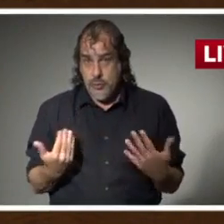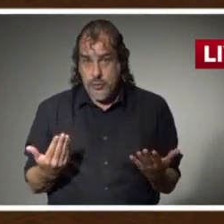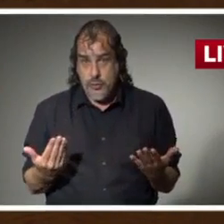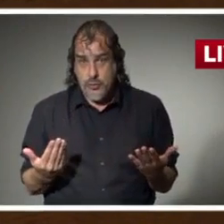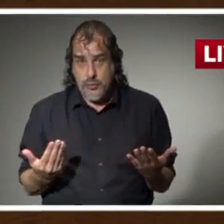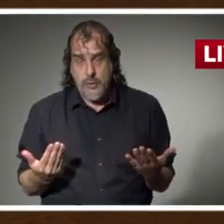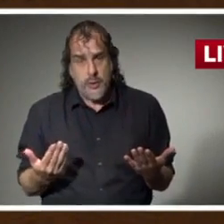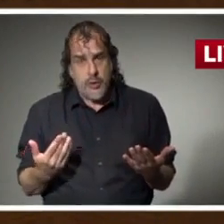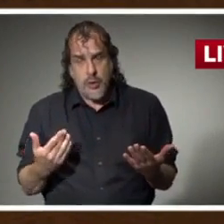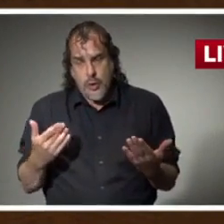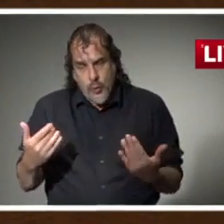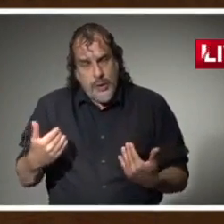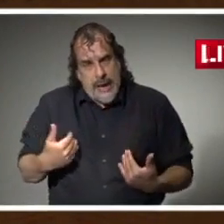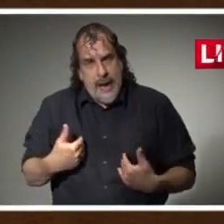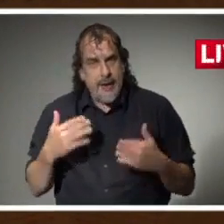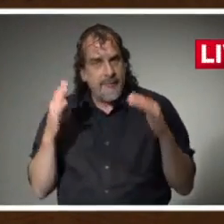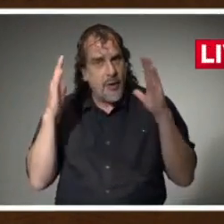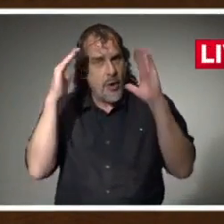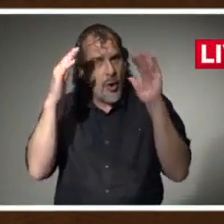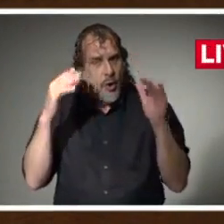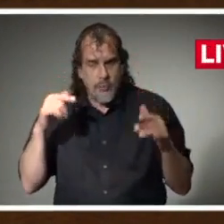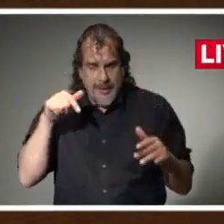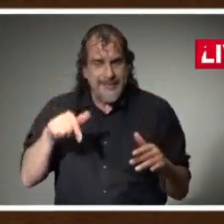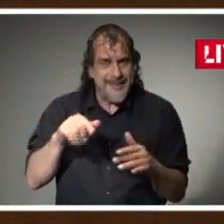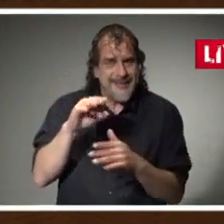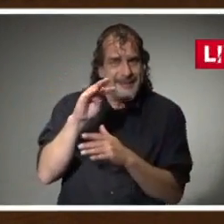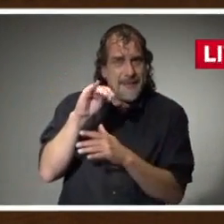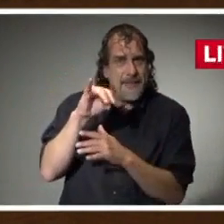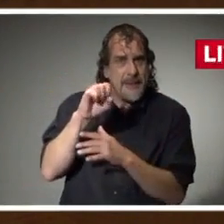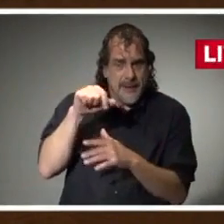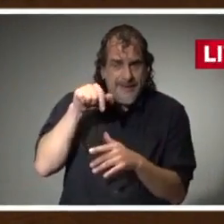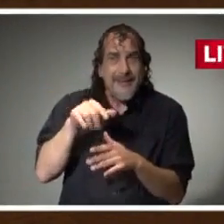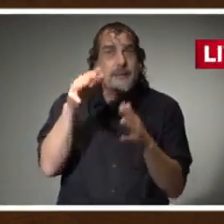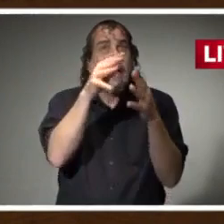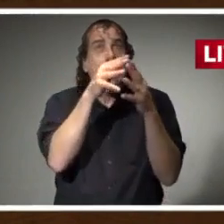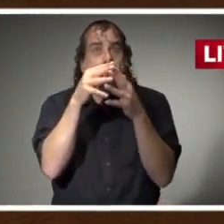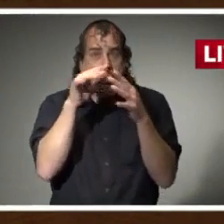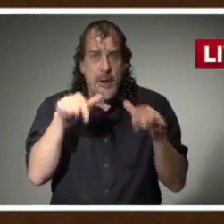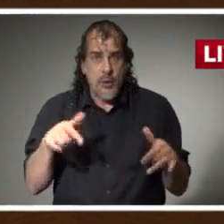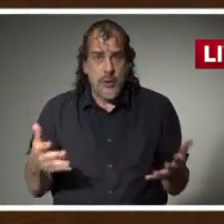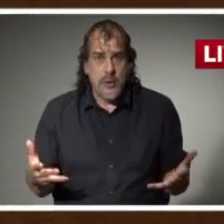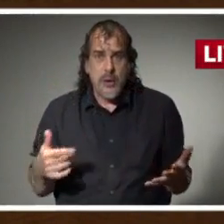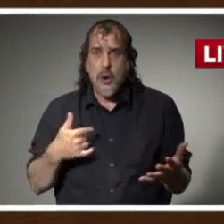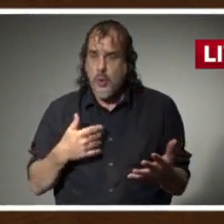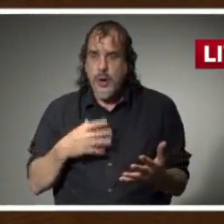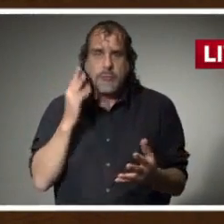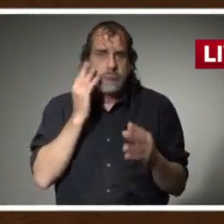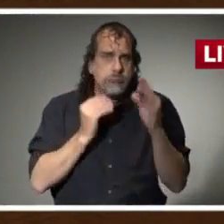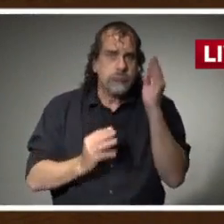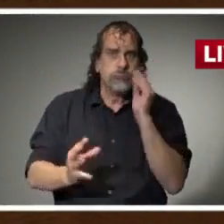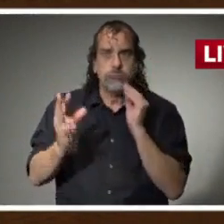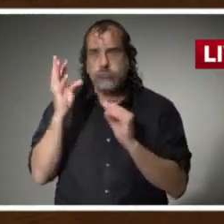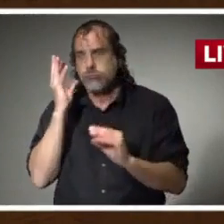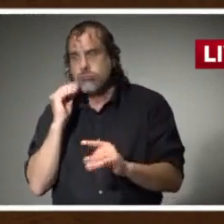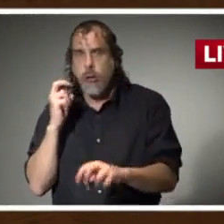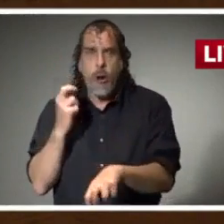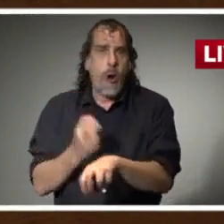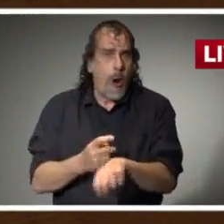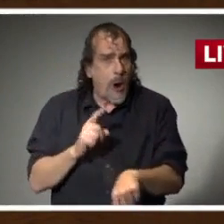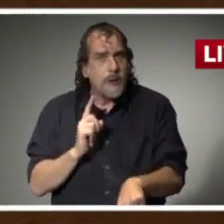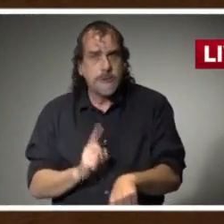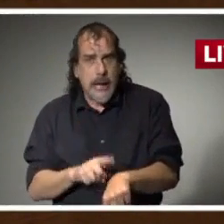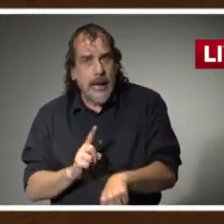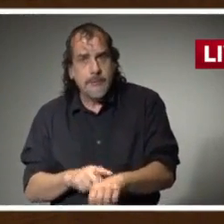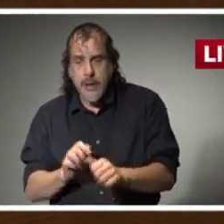We are Mississippi. This is America. We have been through hard times and come through